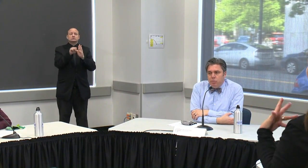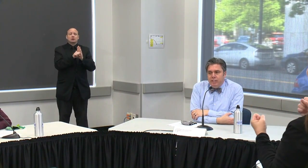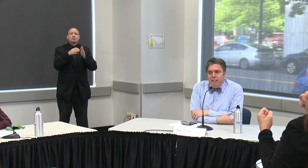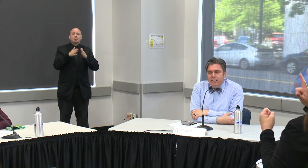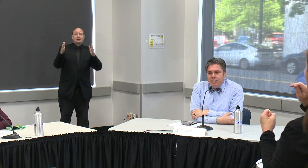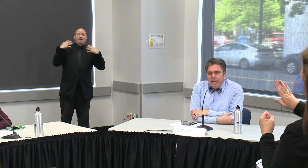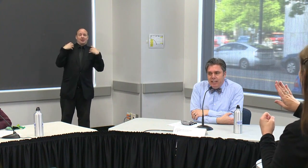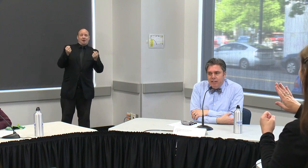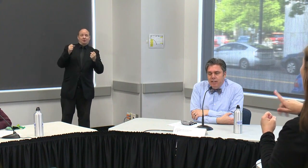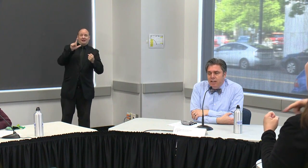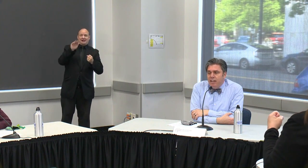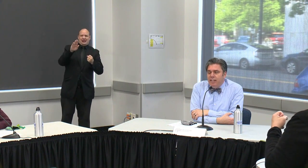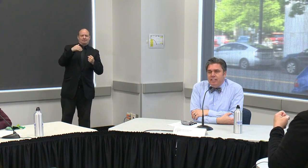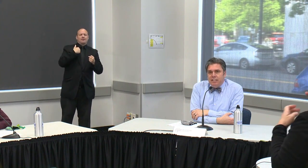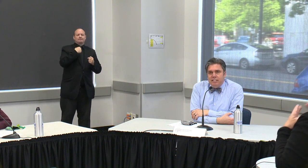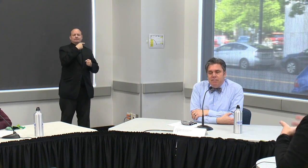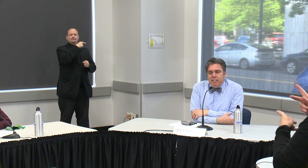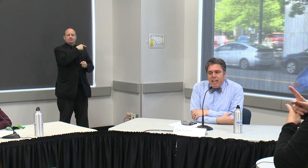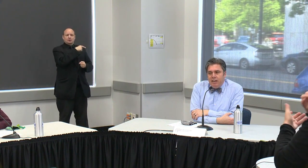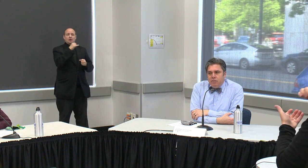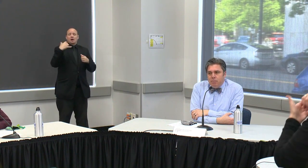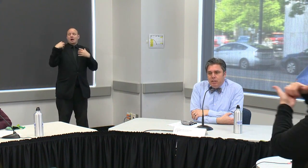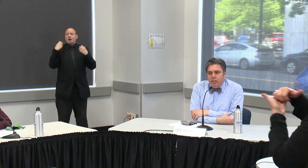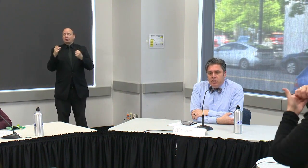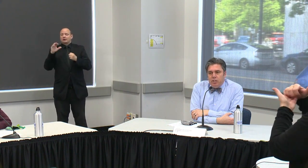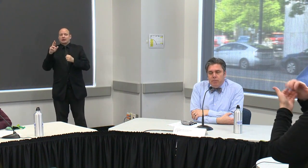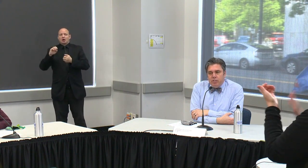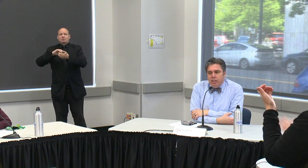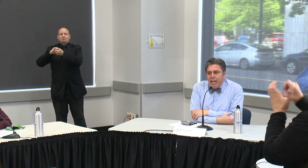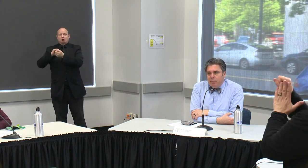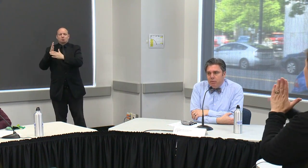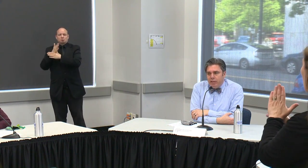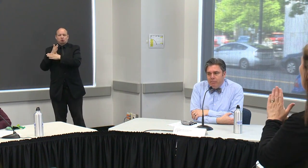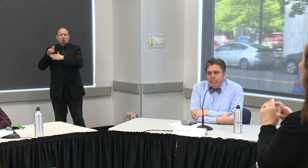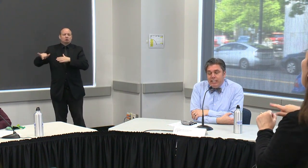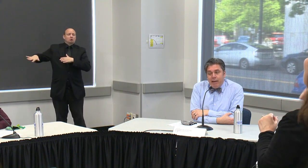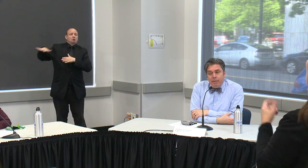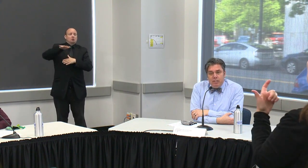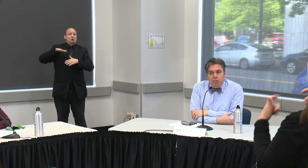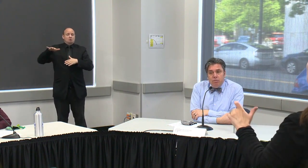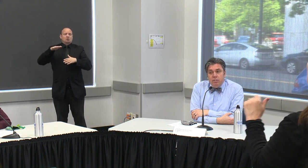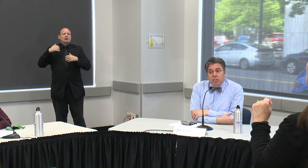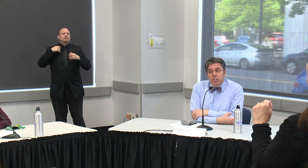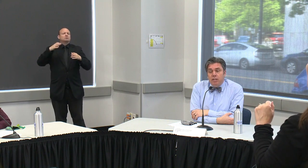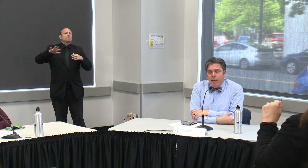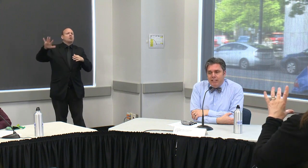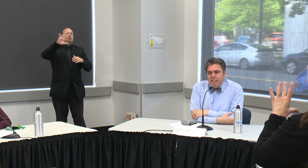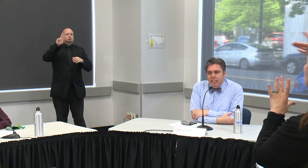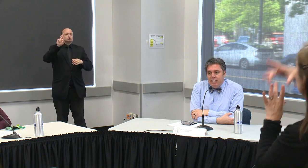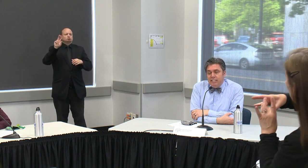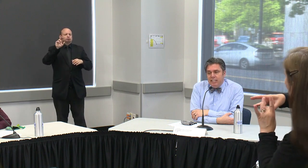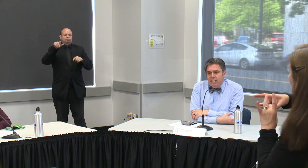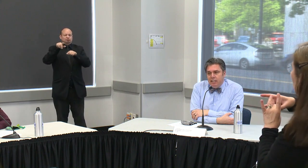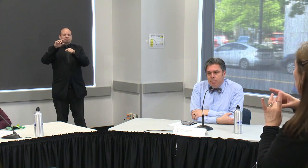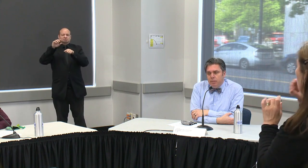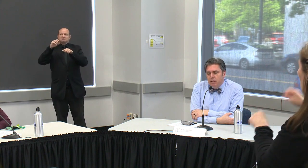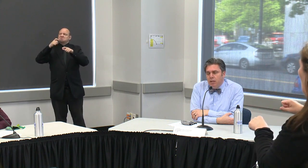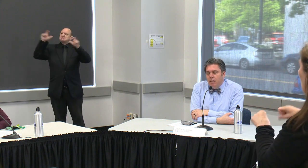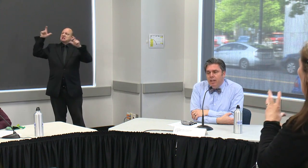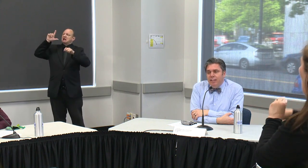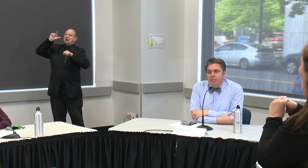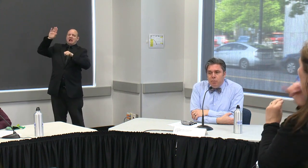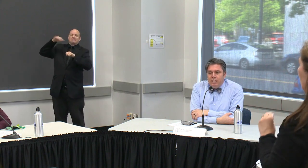care partners within the state that doesn't even count some of the larger commercial labs that we're able to tap into for surge capacity as needed